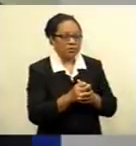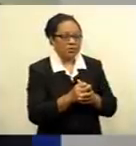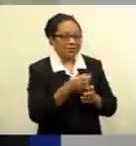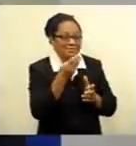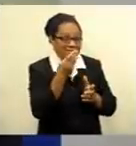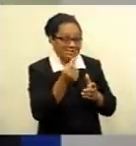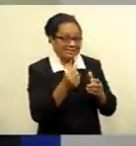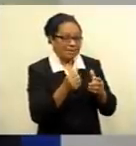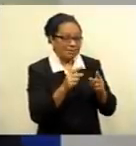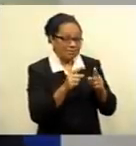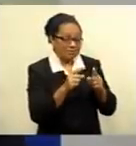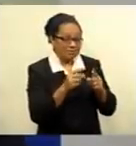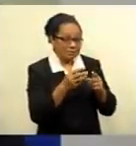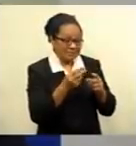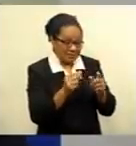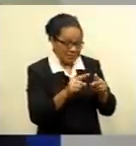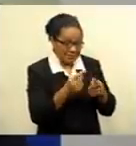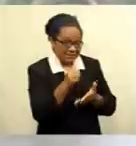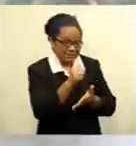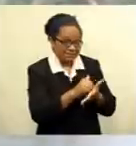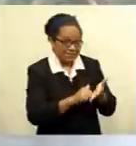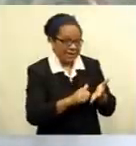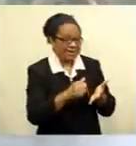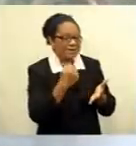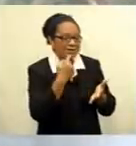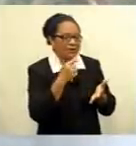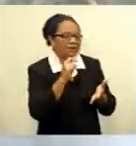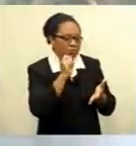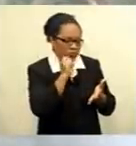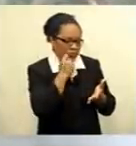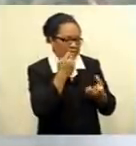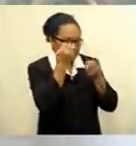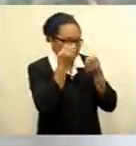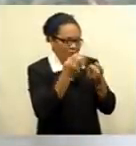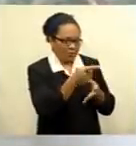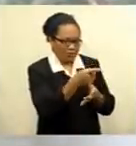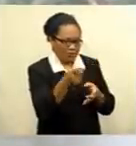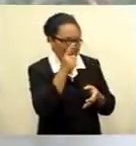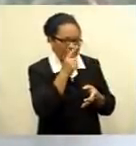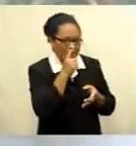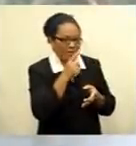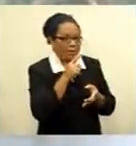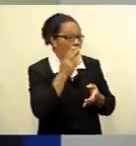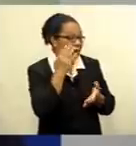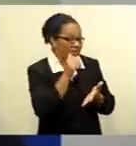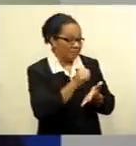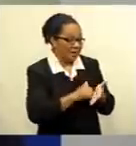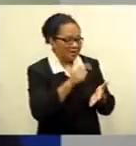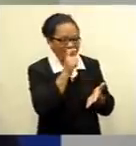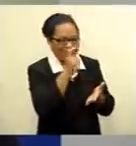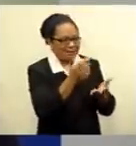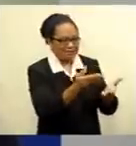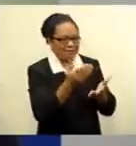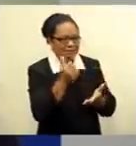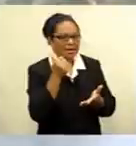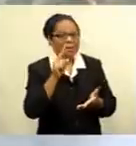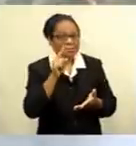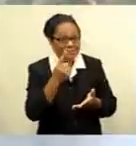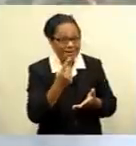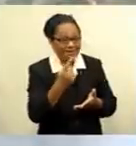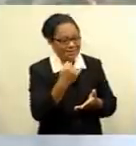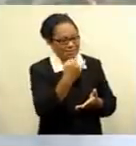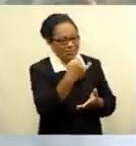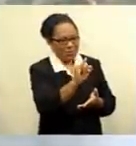refund, no returns, or goods cannot be written once purchased, right? This is unethical. This is illegal.